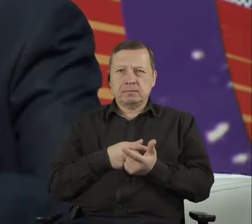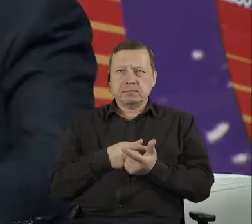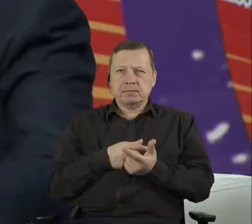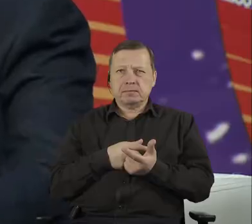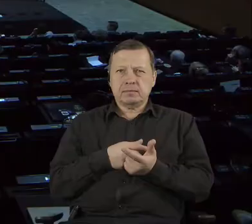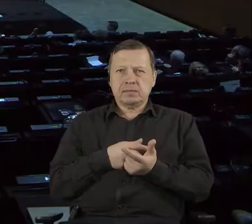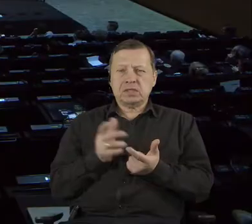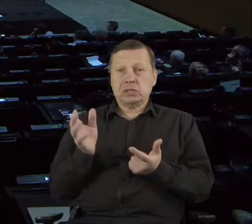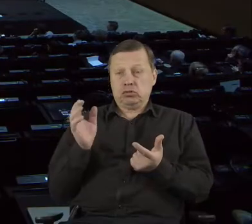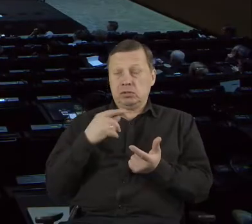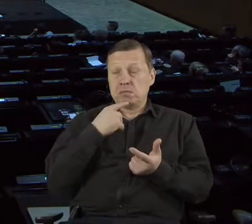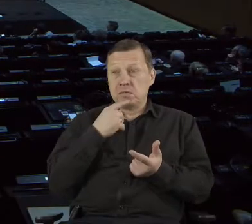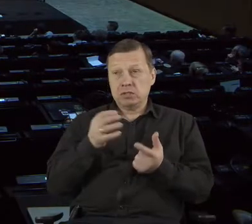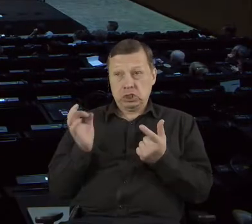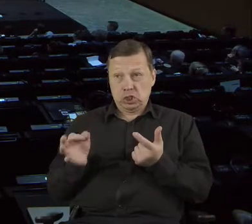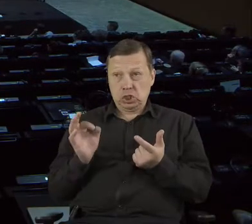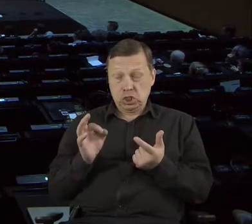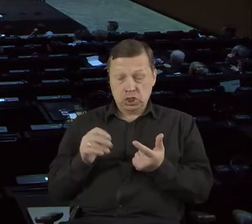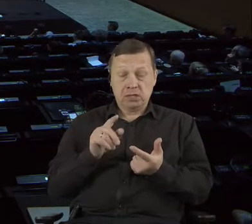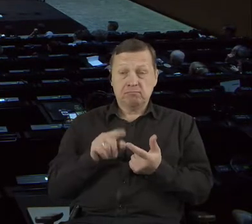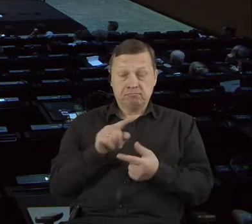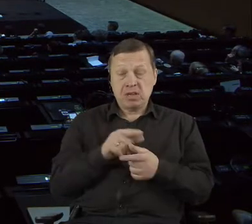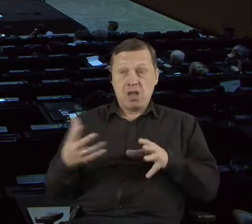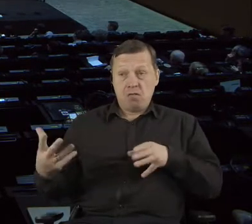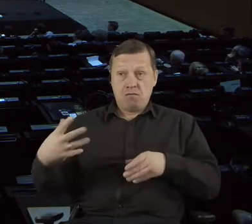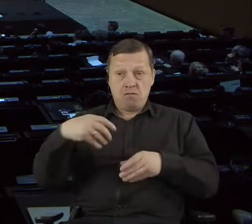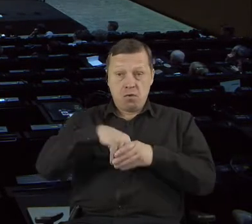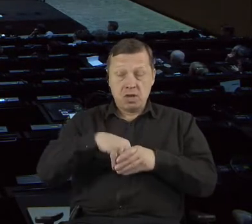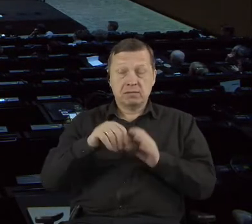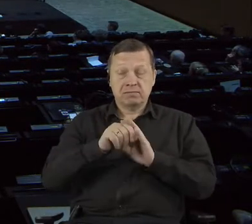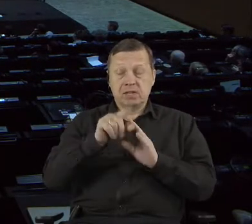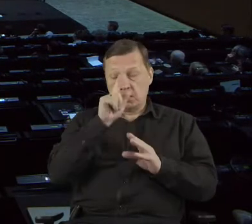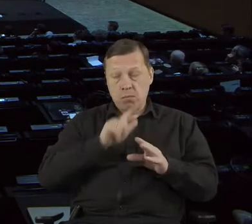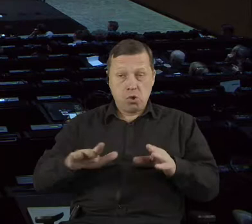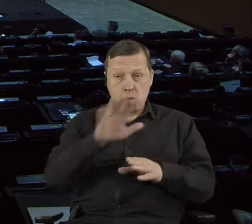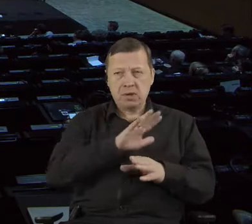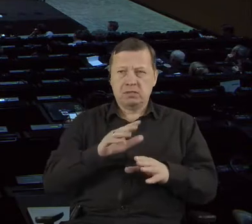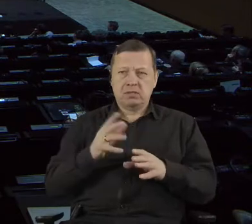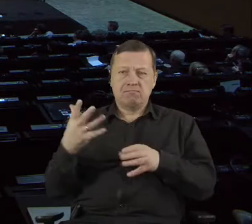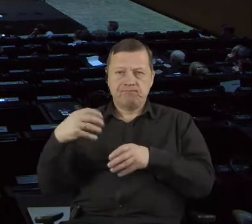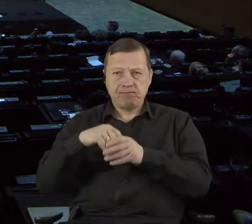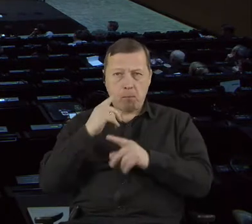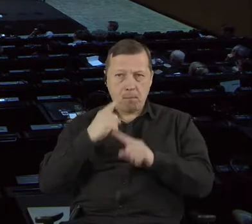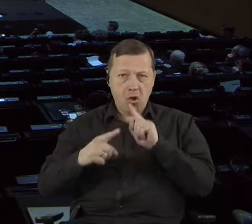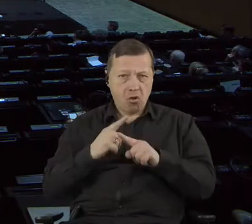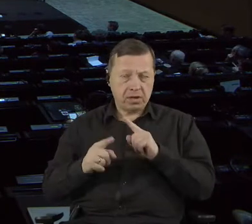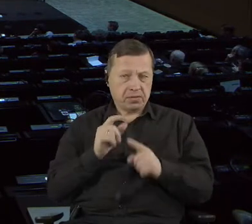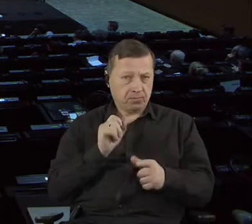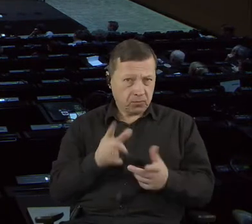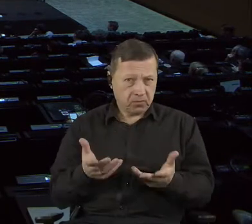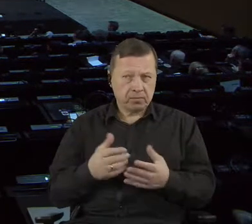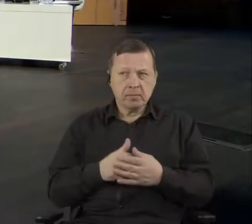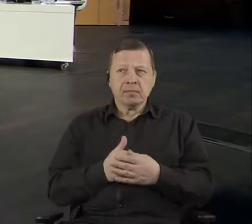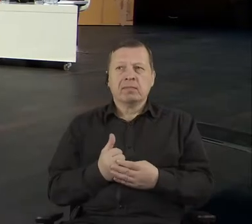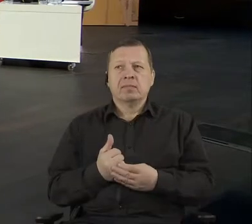So you see the transfer, you see, uh, one can see that in Poland, there is a number of people who were successful in their business life. And then they felt that